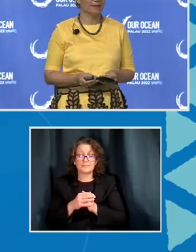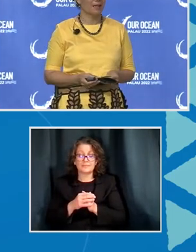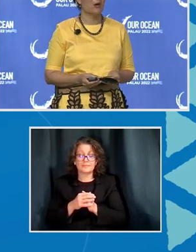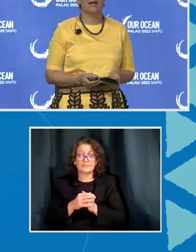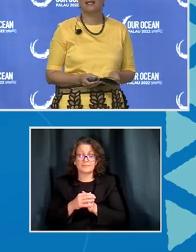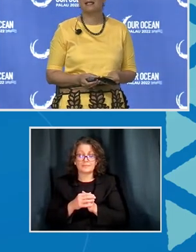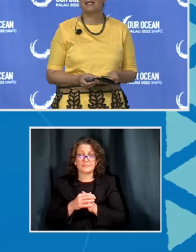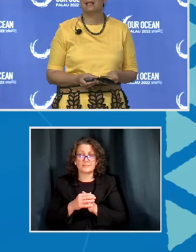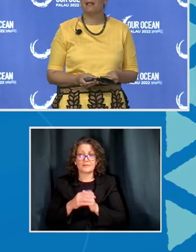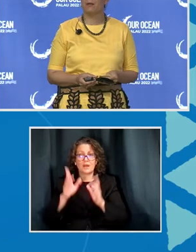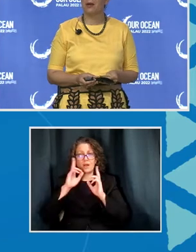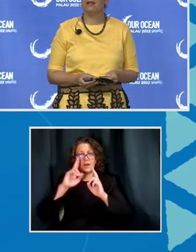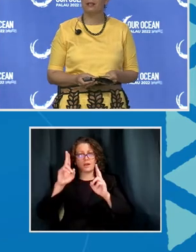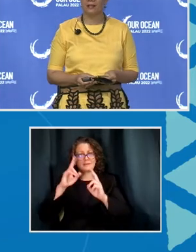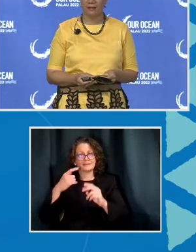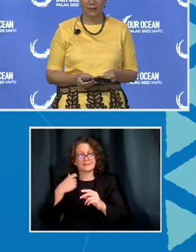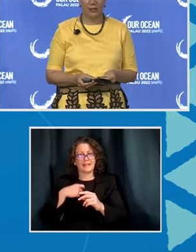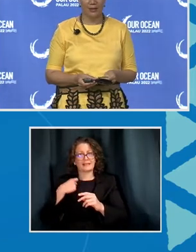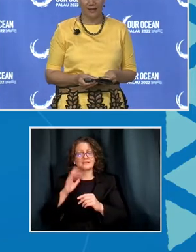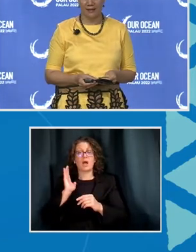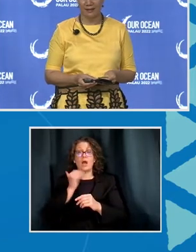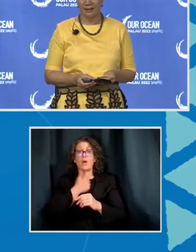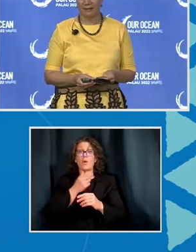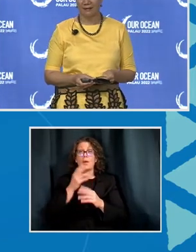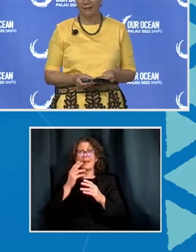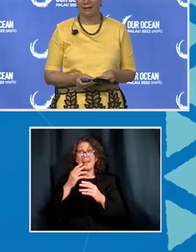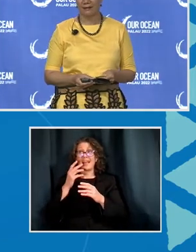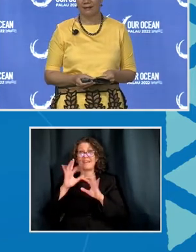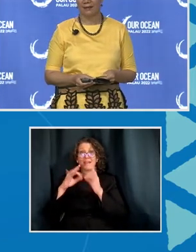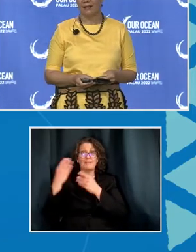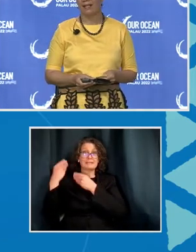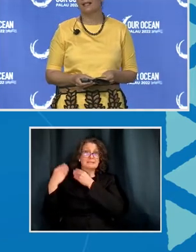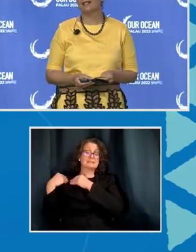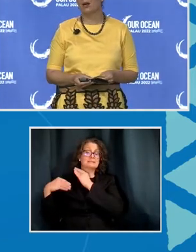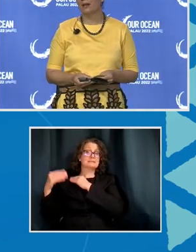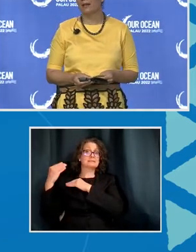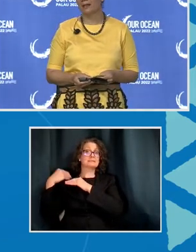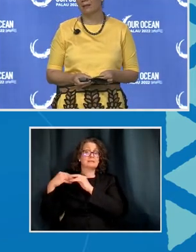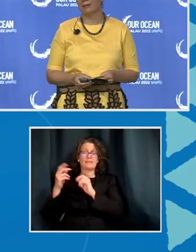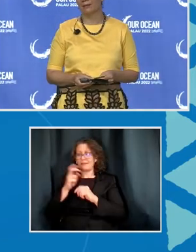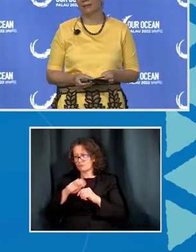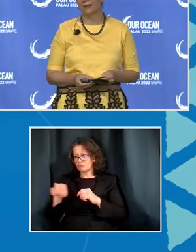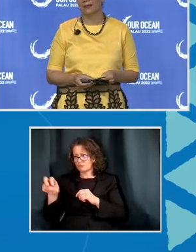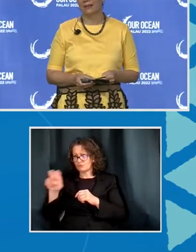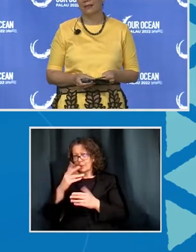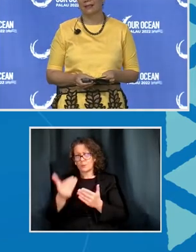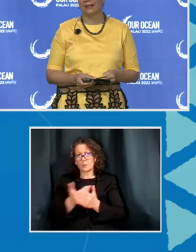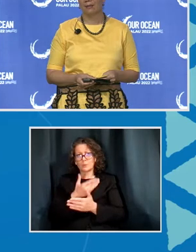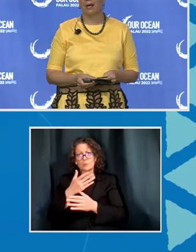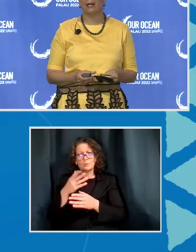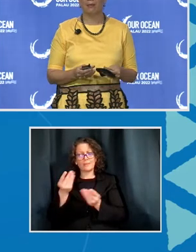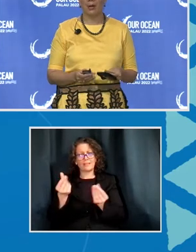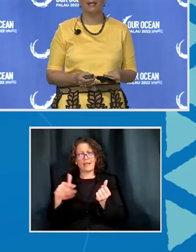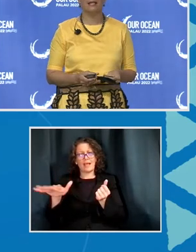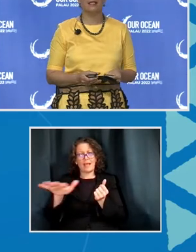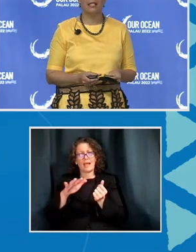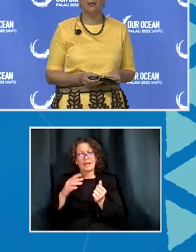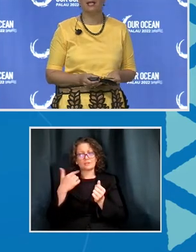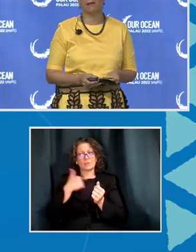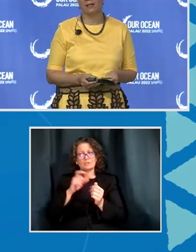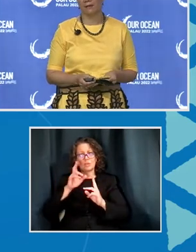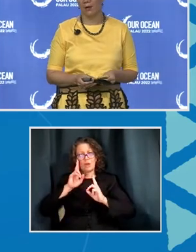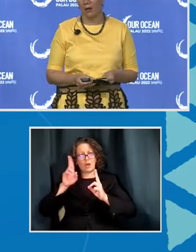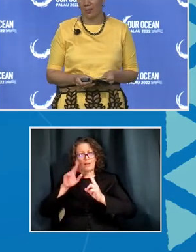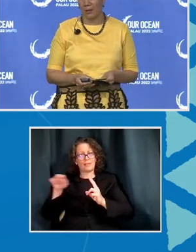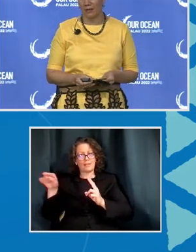Our ancestors voyaged to new lands. Let us honor them by embracing